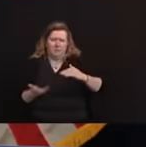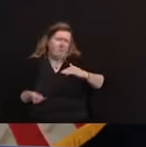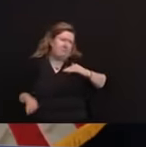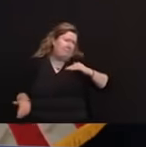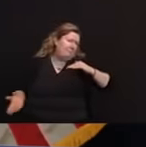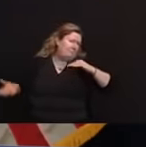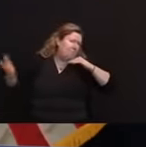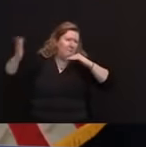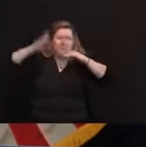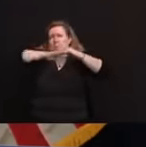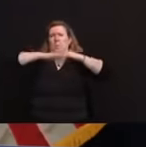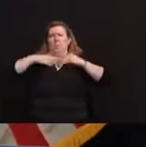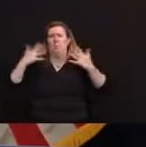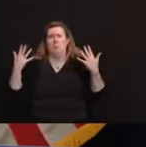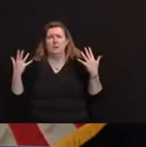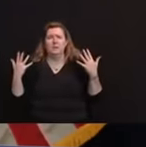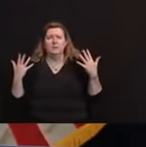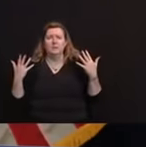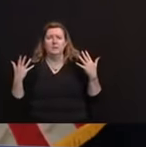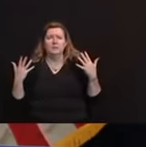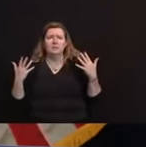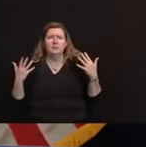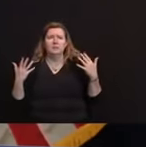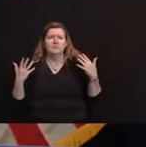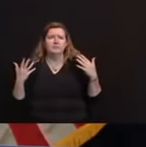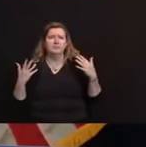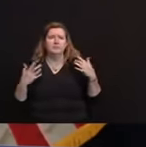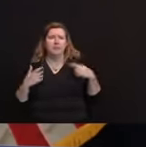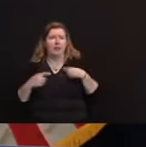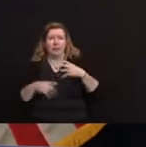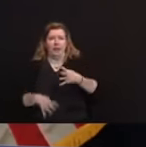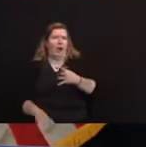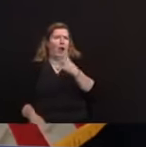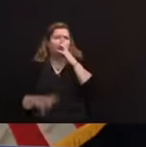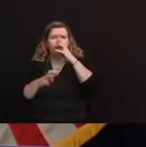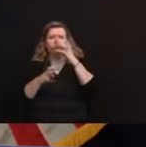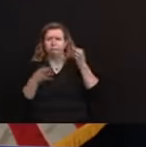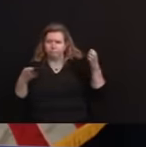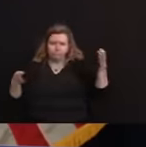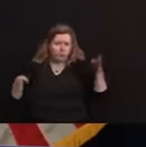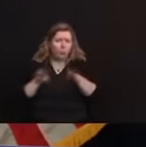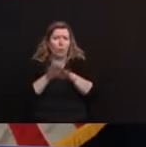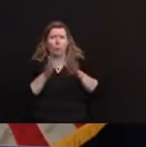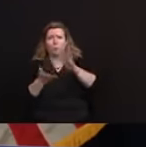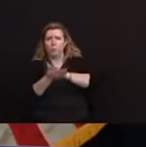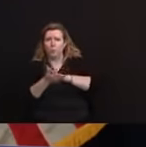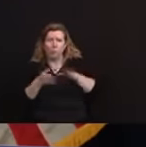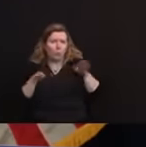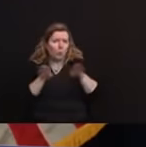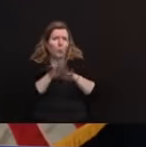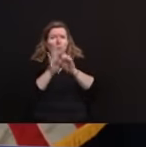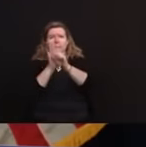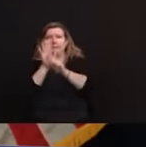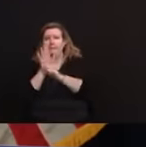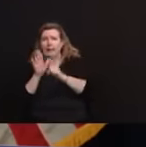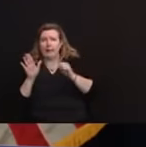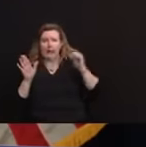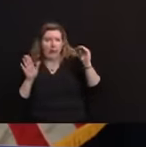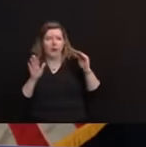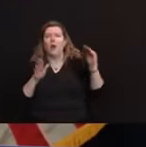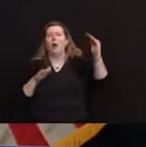And then when very harsh measures were taken as far as closing to the state and so forth, we were able to flatten that curve and drop down pretty quickly.